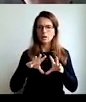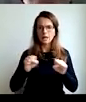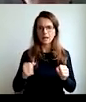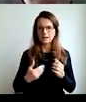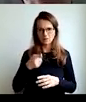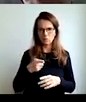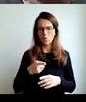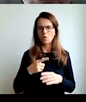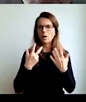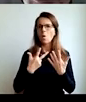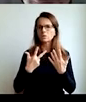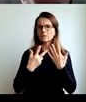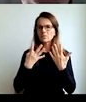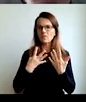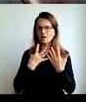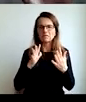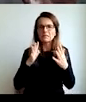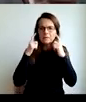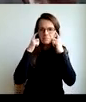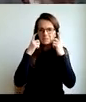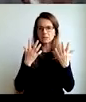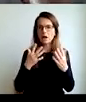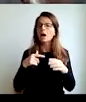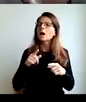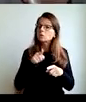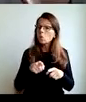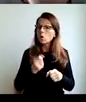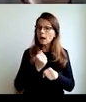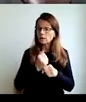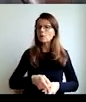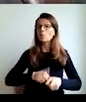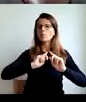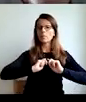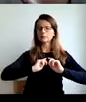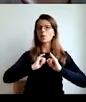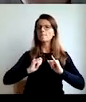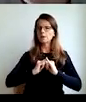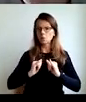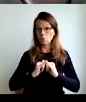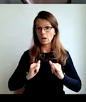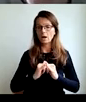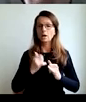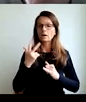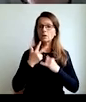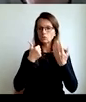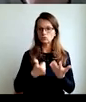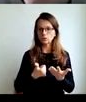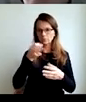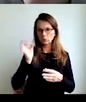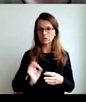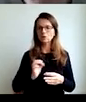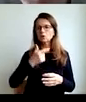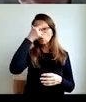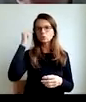cannot spend eight, ten hours a day and I don't care what I do, what we do, shape us.